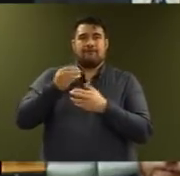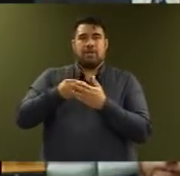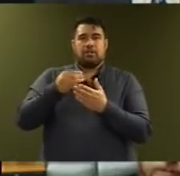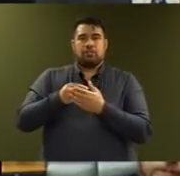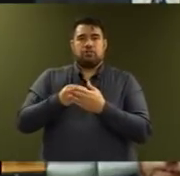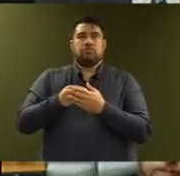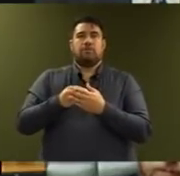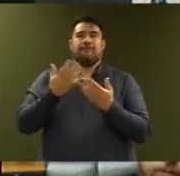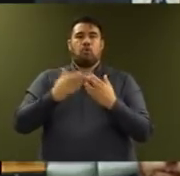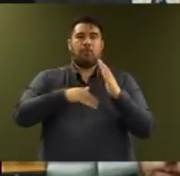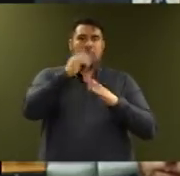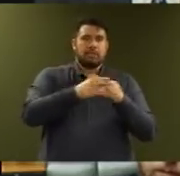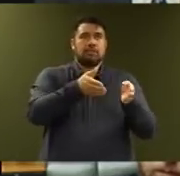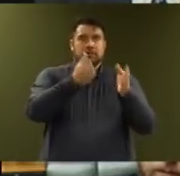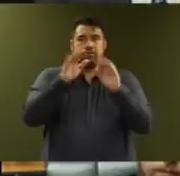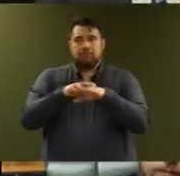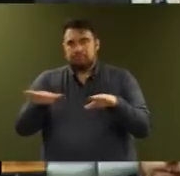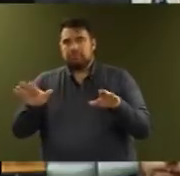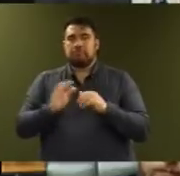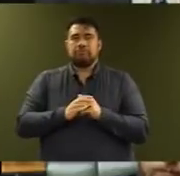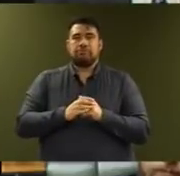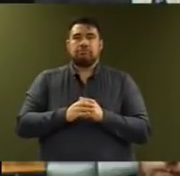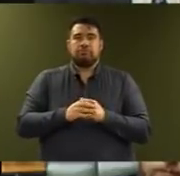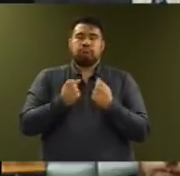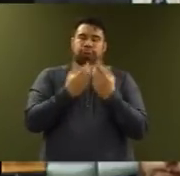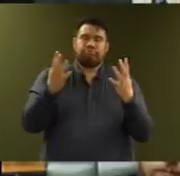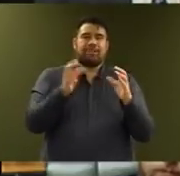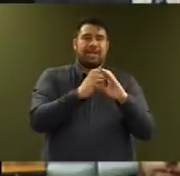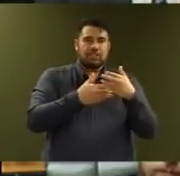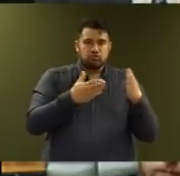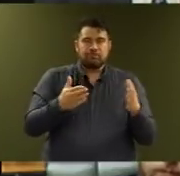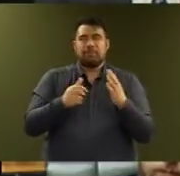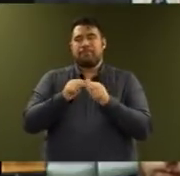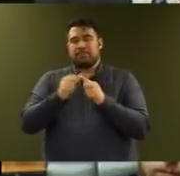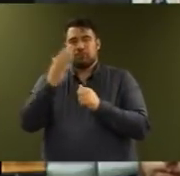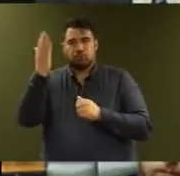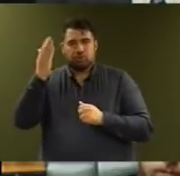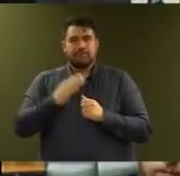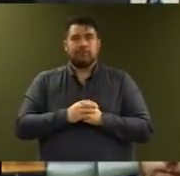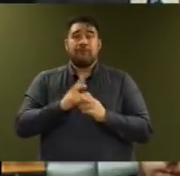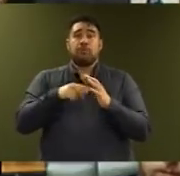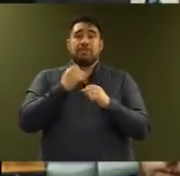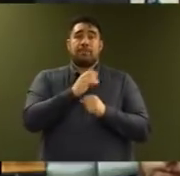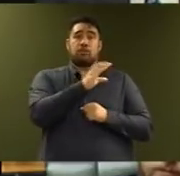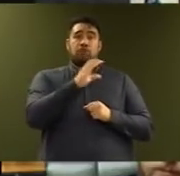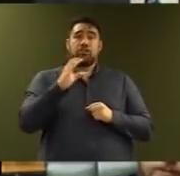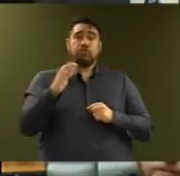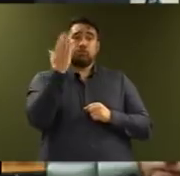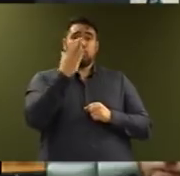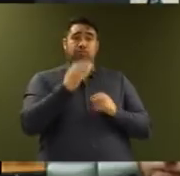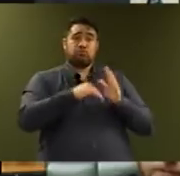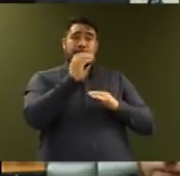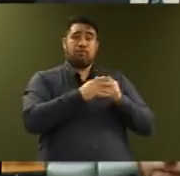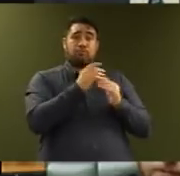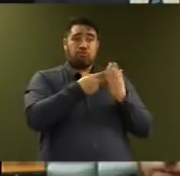and to build hundreds of classrooms. As part of this, we are continuing the Christchurch Schools Rebuild programme. Budget